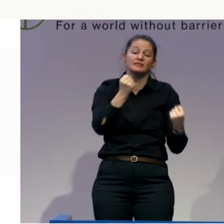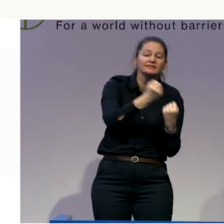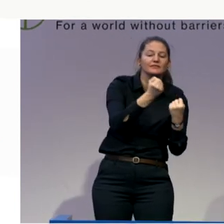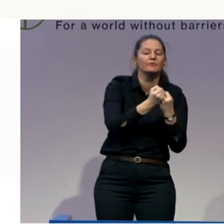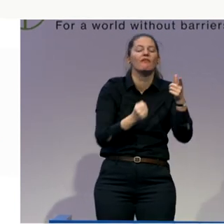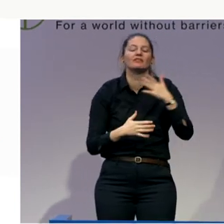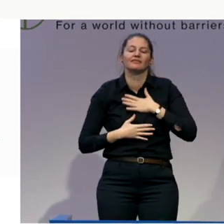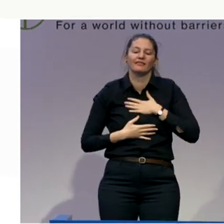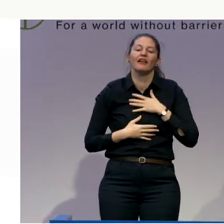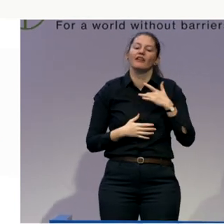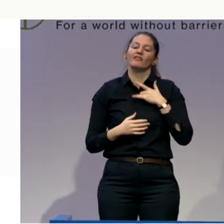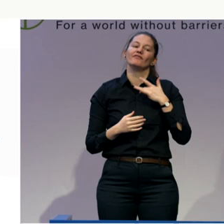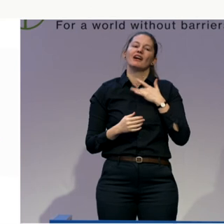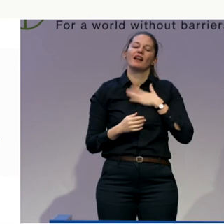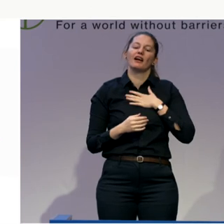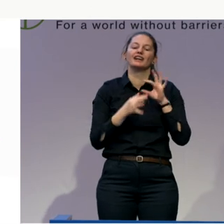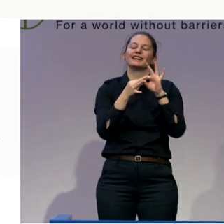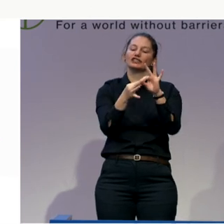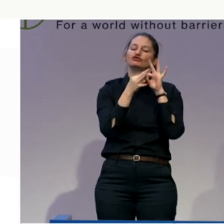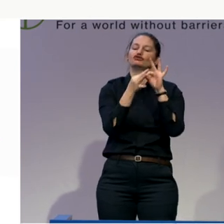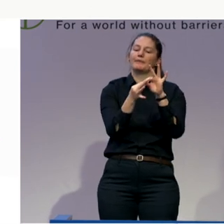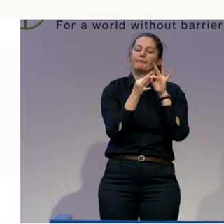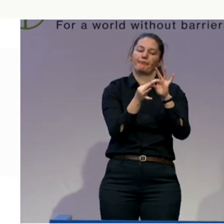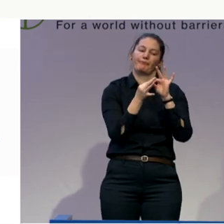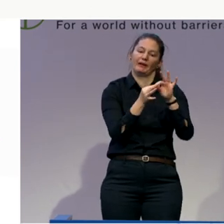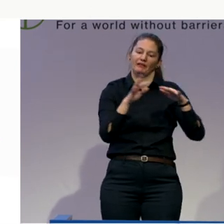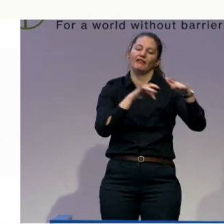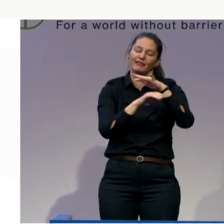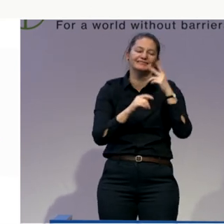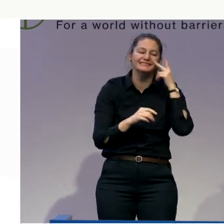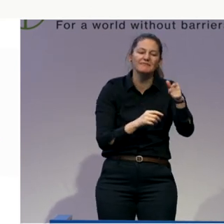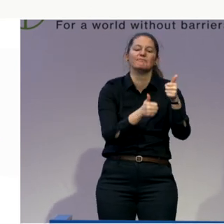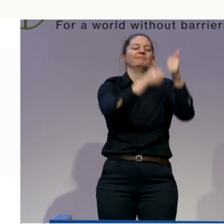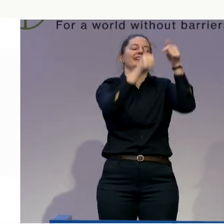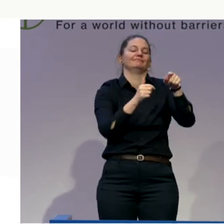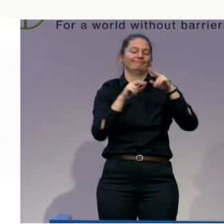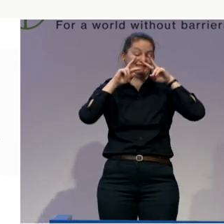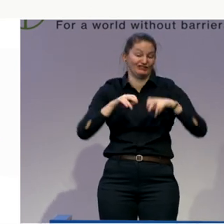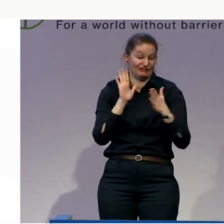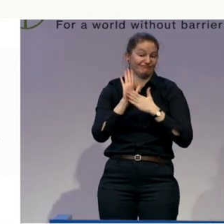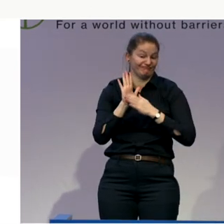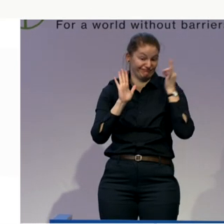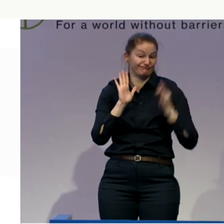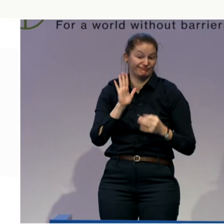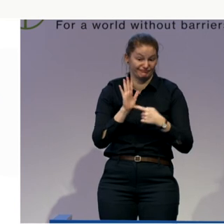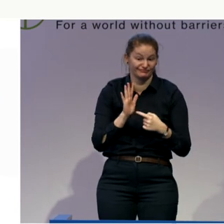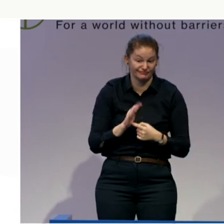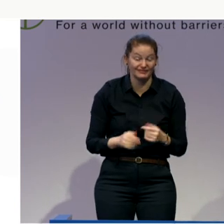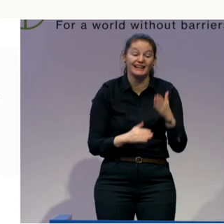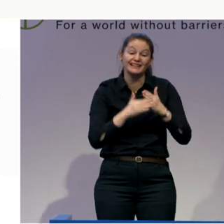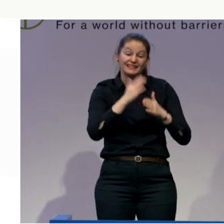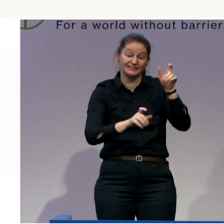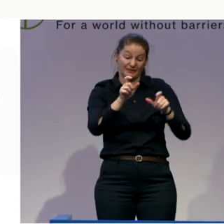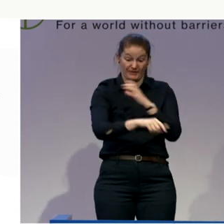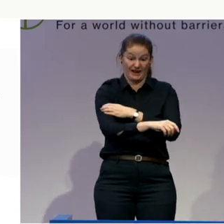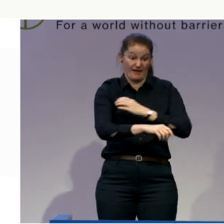That's what our study showed, and the ways those relationships can break down. We must empower disabled people, but not at the cost of the